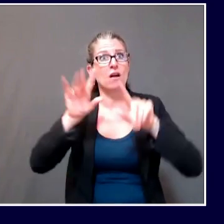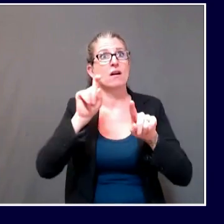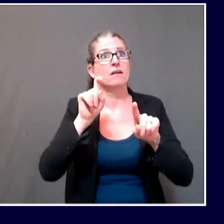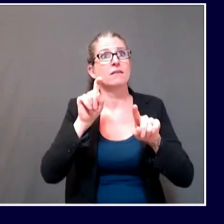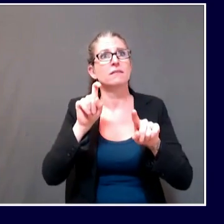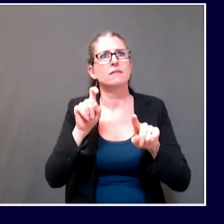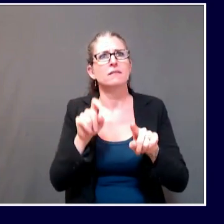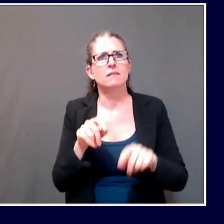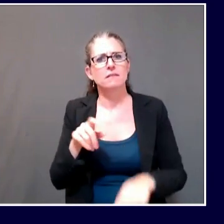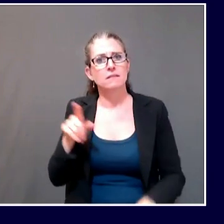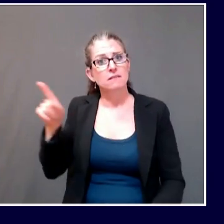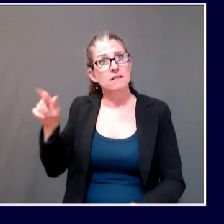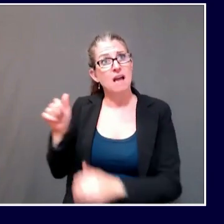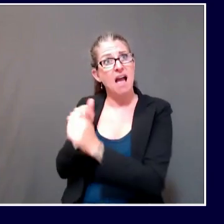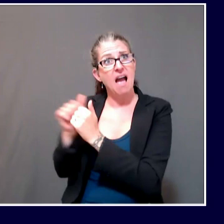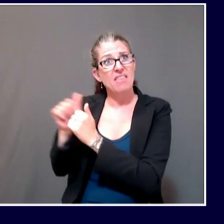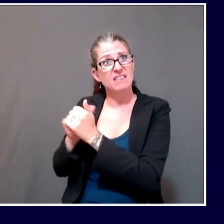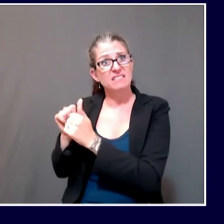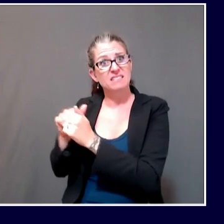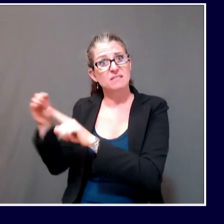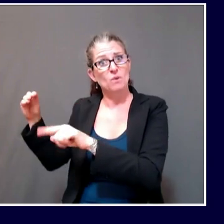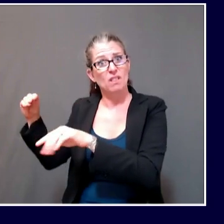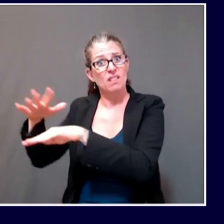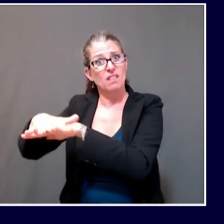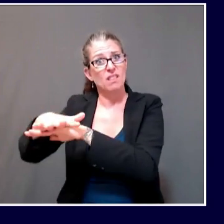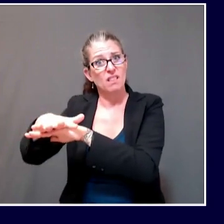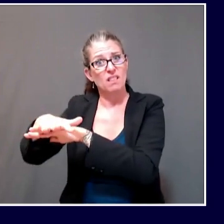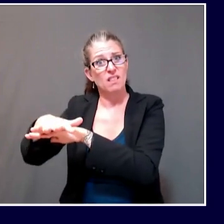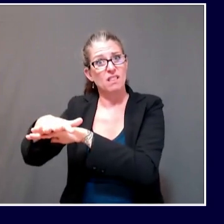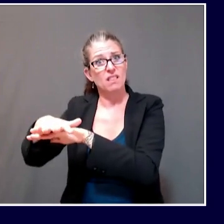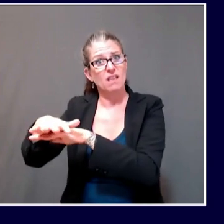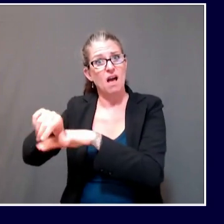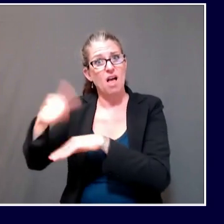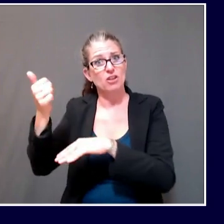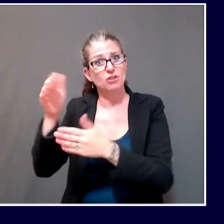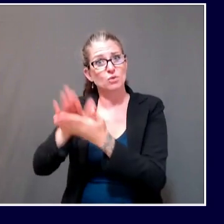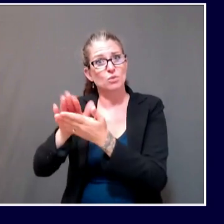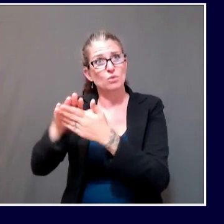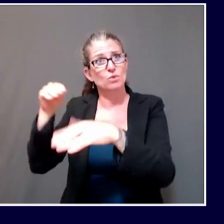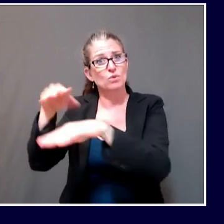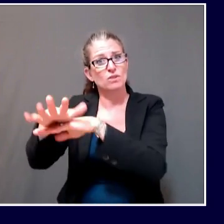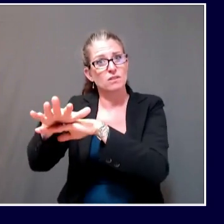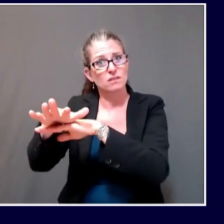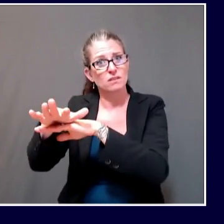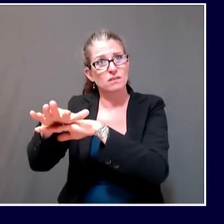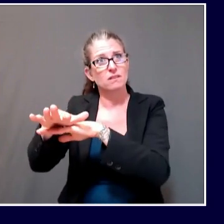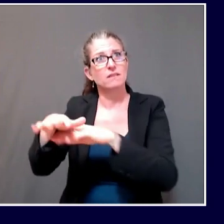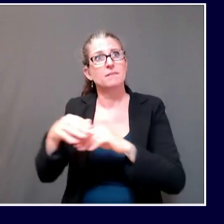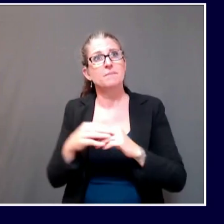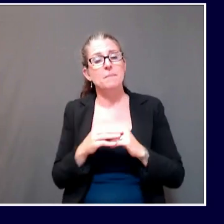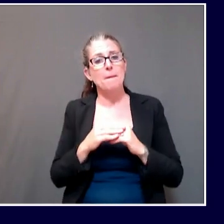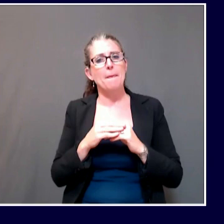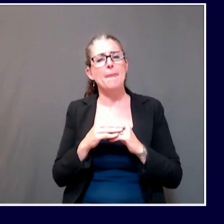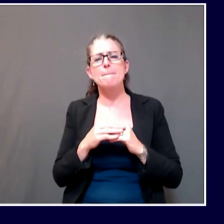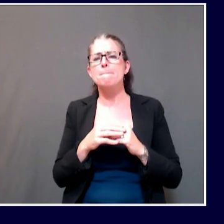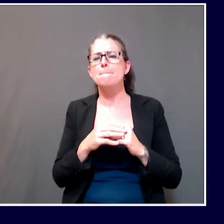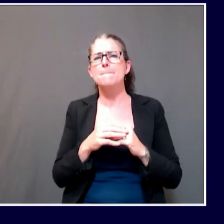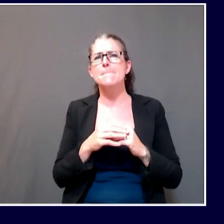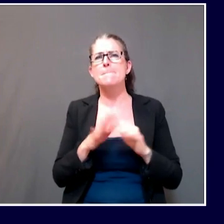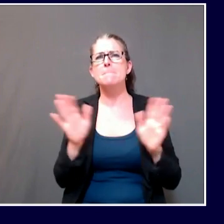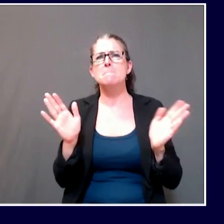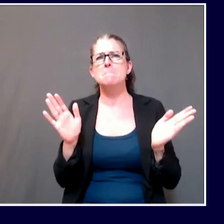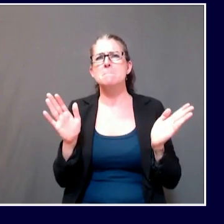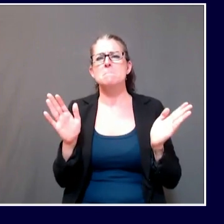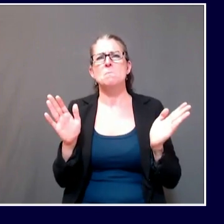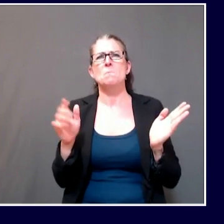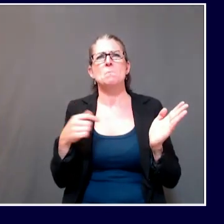we don't comment on any of the specifics around individual cases. So I can't really go into details about how many were